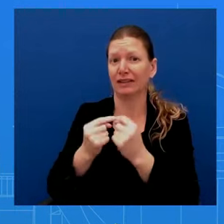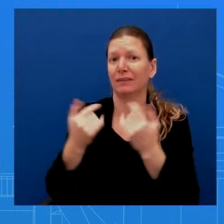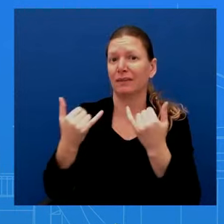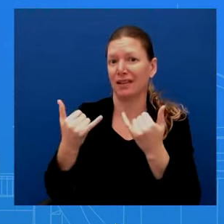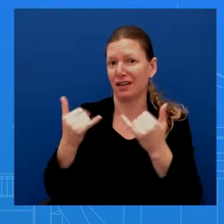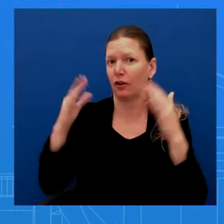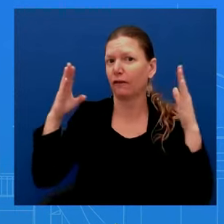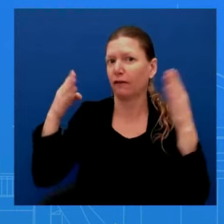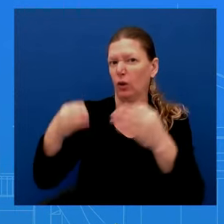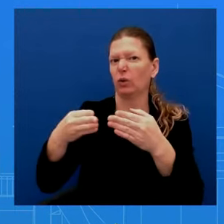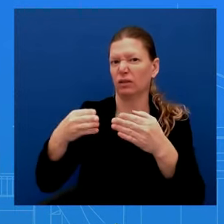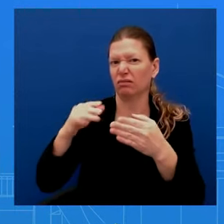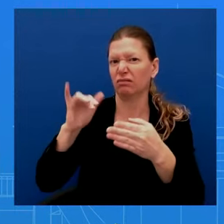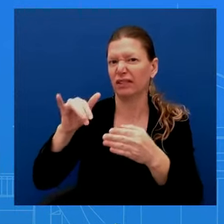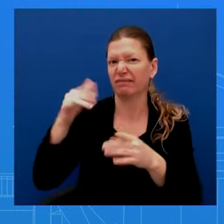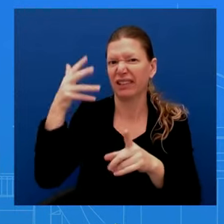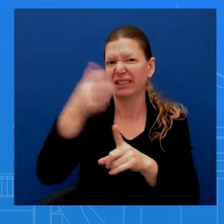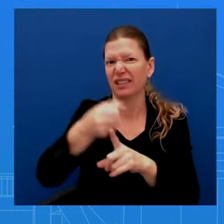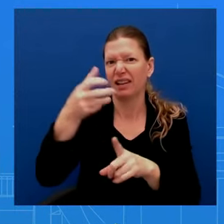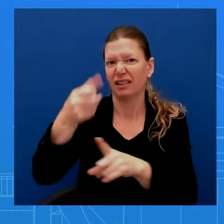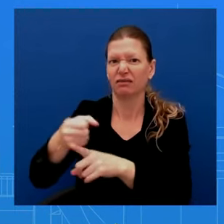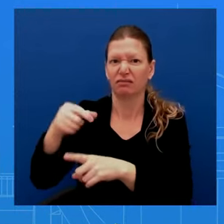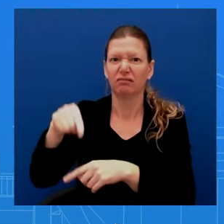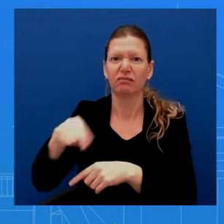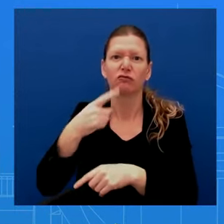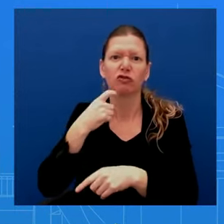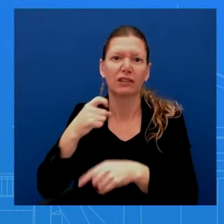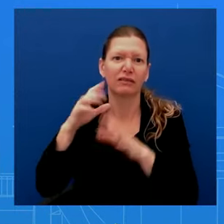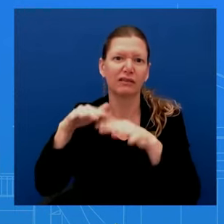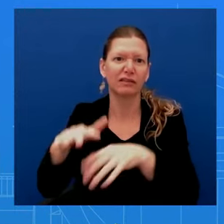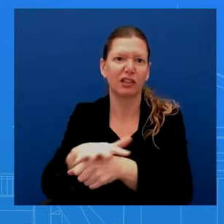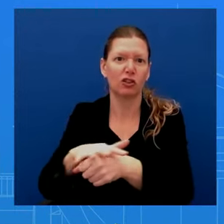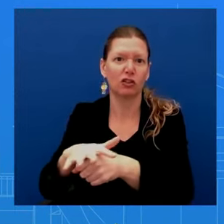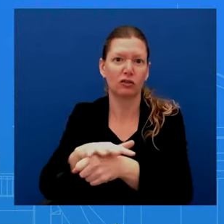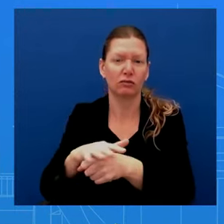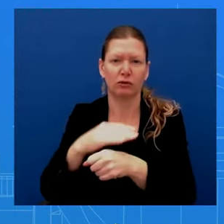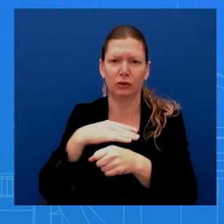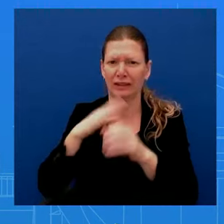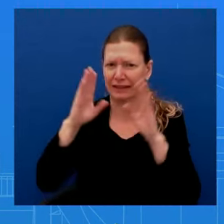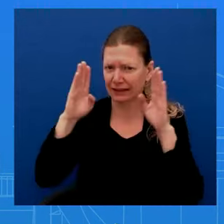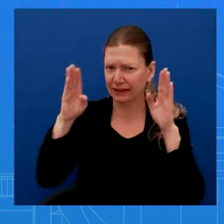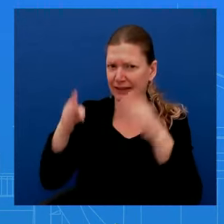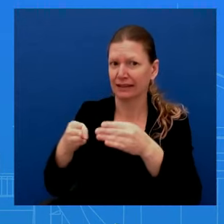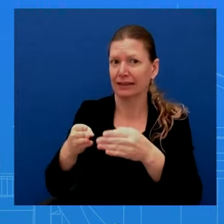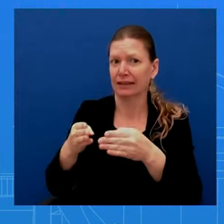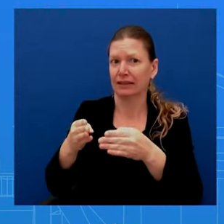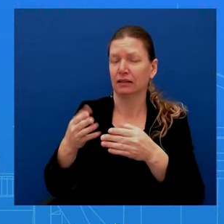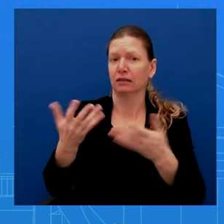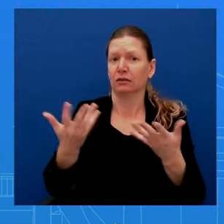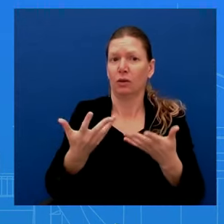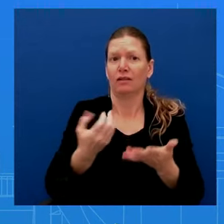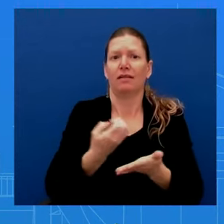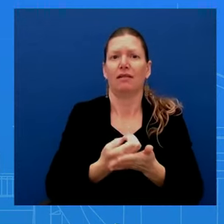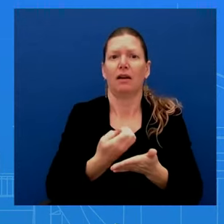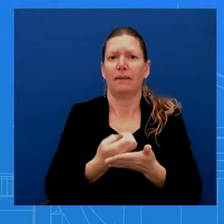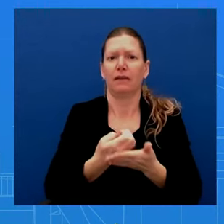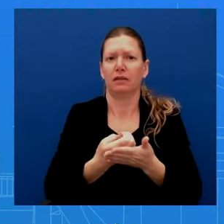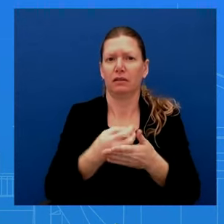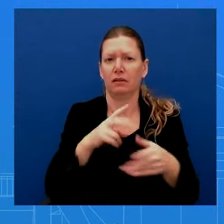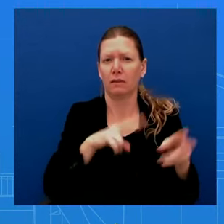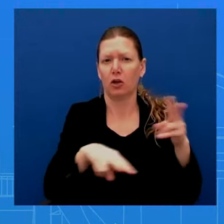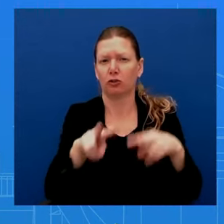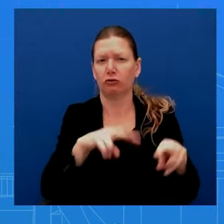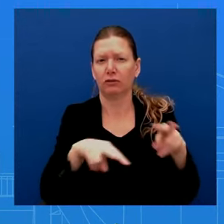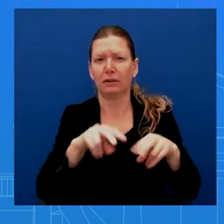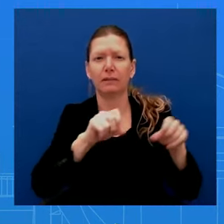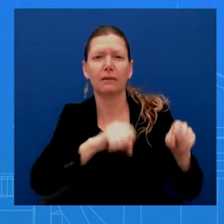very focused on the economic side, on monitoring potential effects on the U